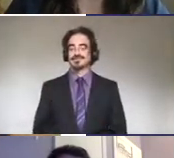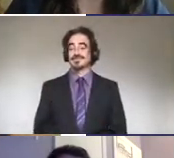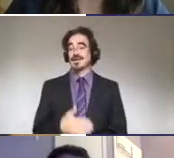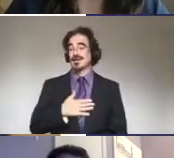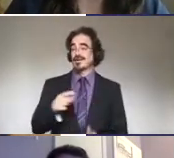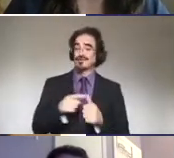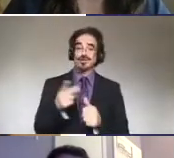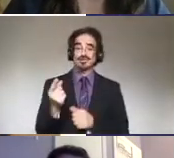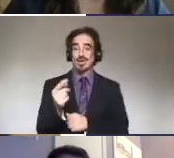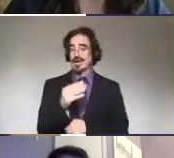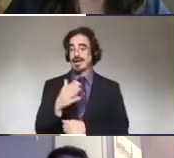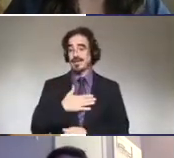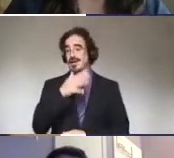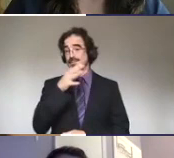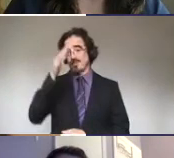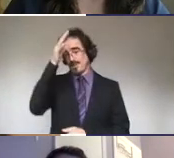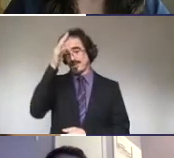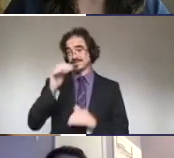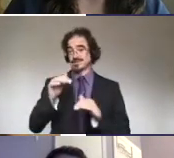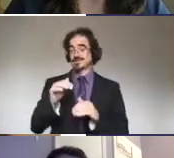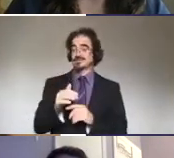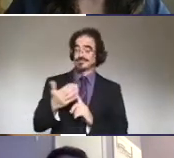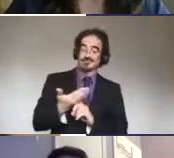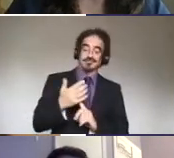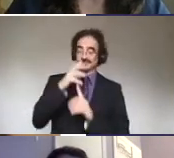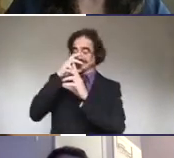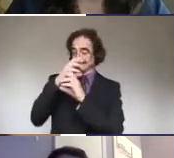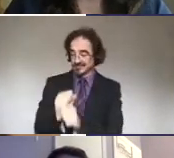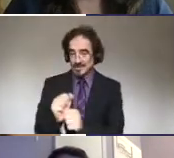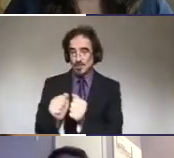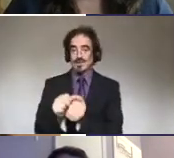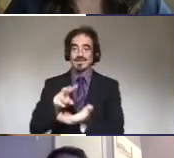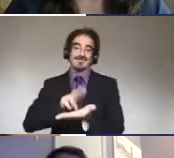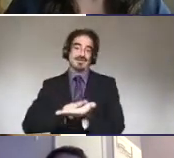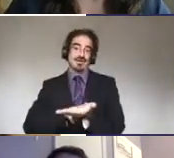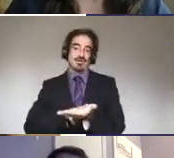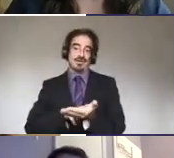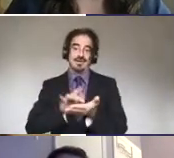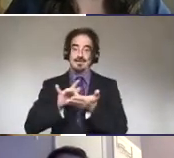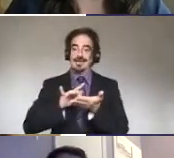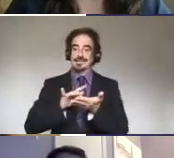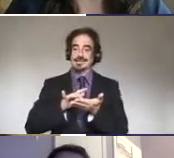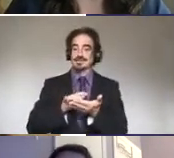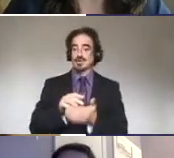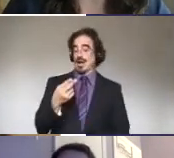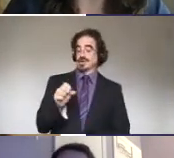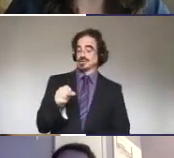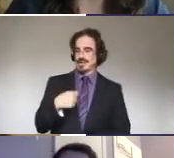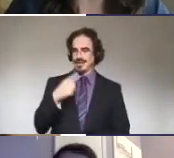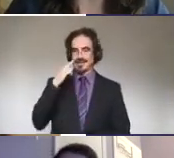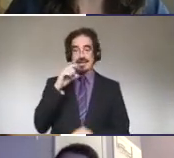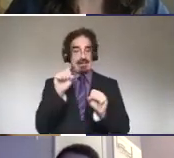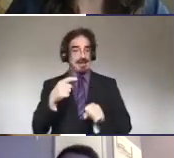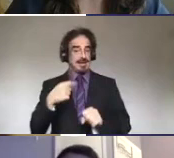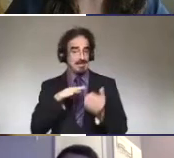I got into being interested in veterinary medicine. So in high school, can I become a veterinarian? At that time, my hearing